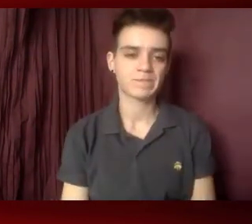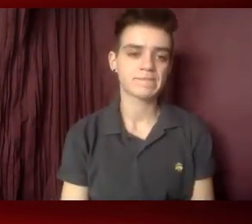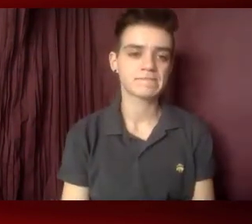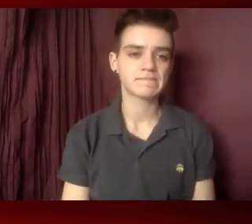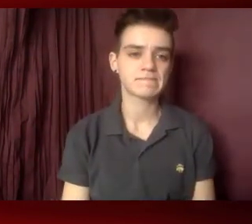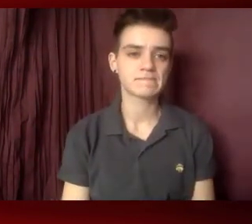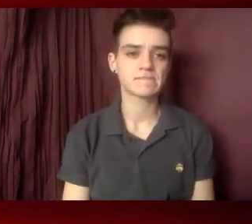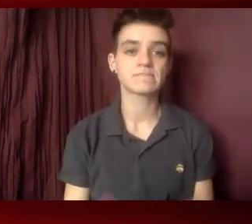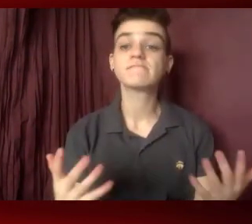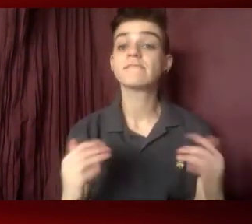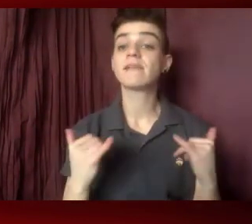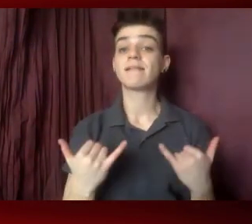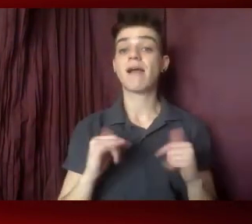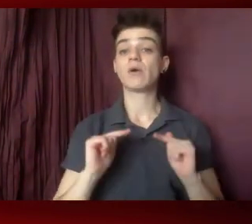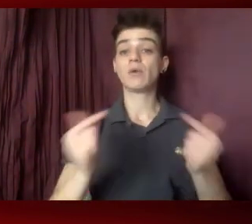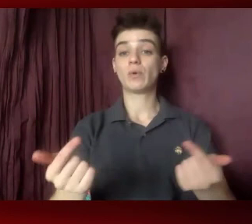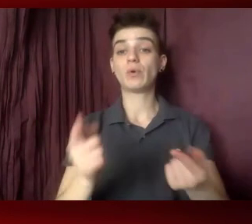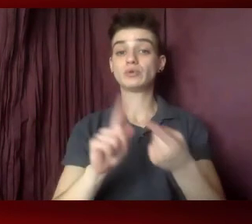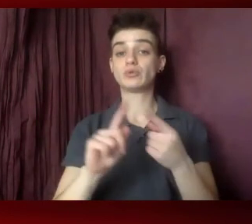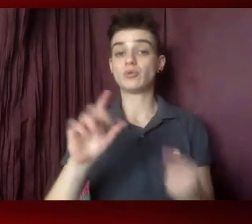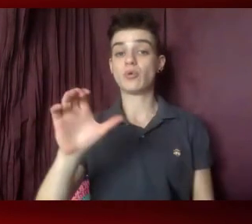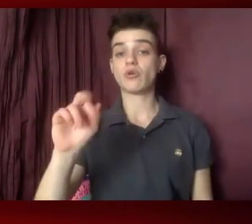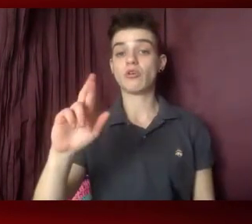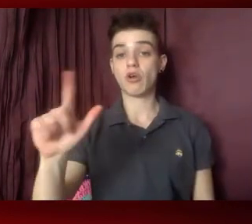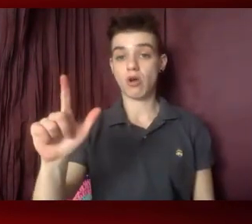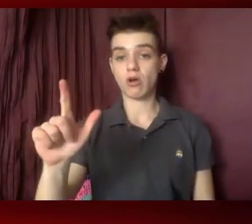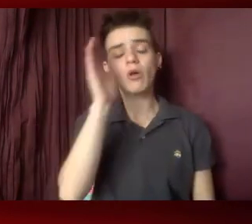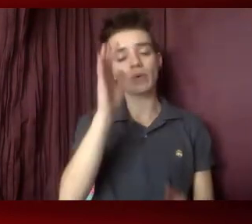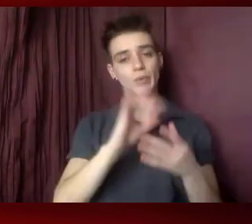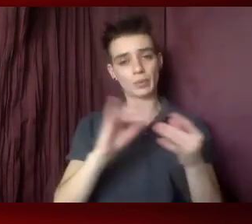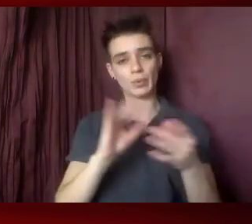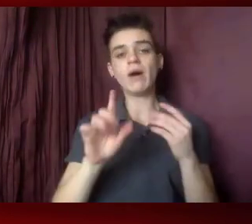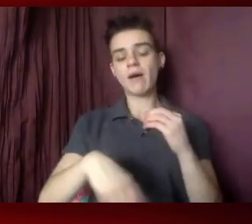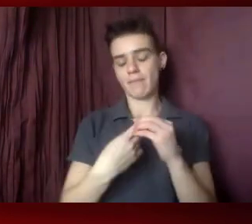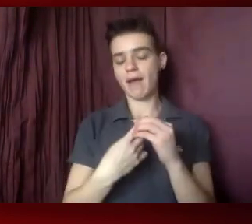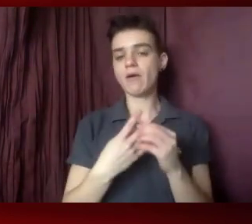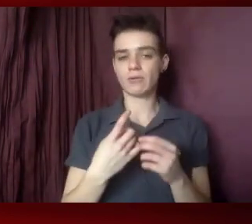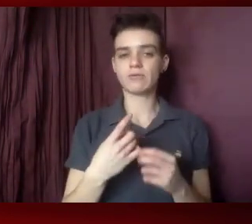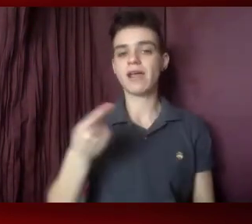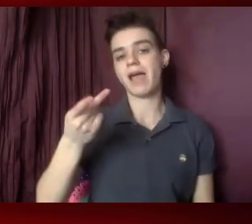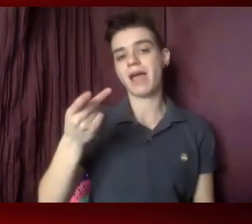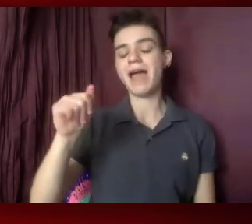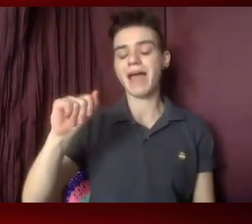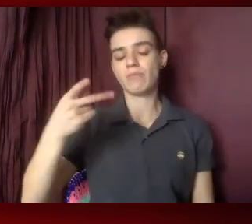Without further ado, I'll hand over the mic to Carl, who will talk about the appropriations brief. Thank you.